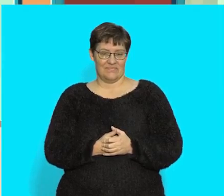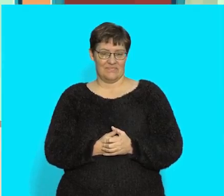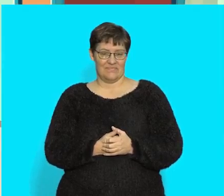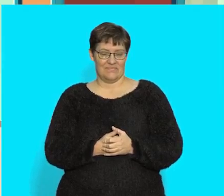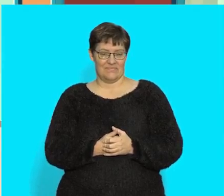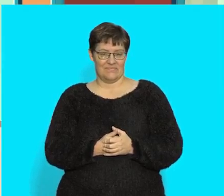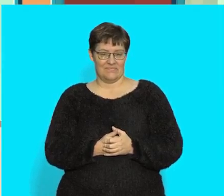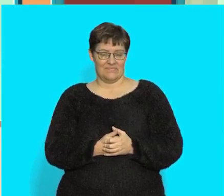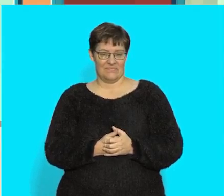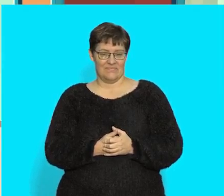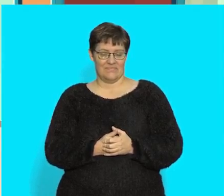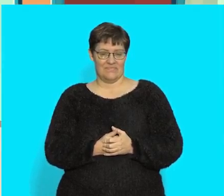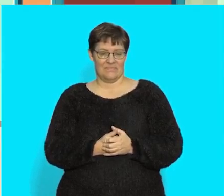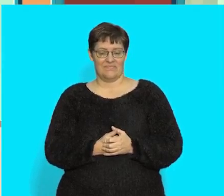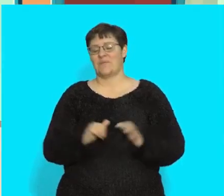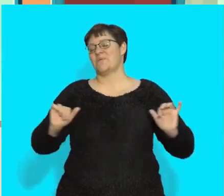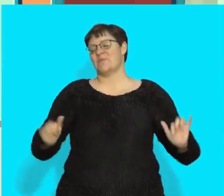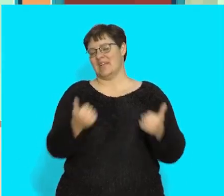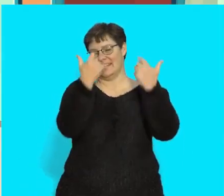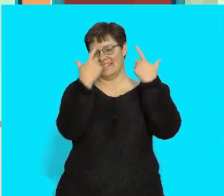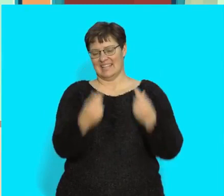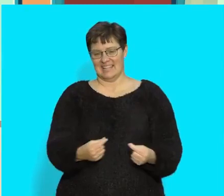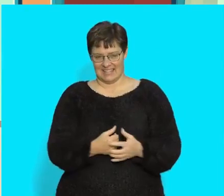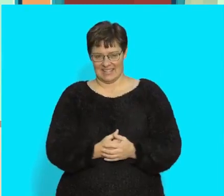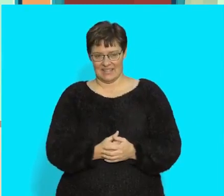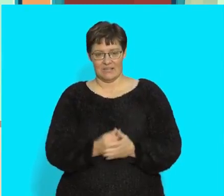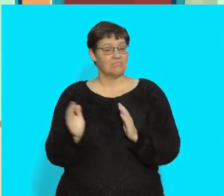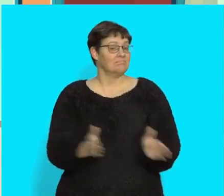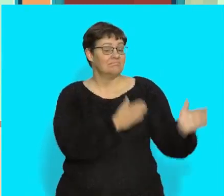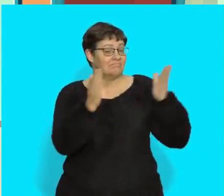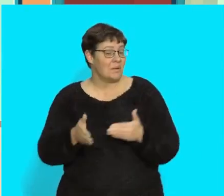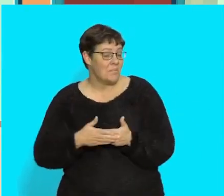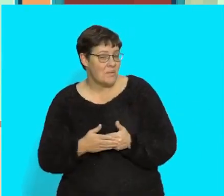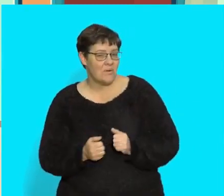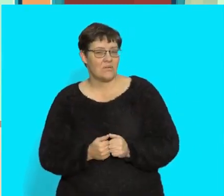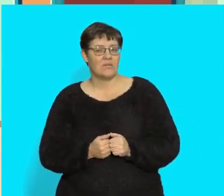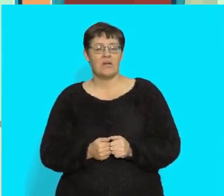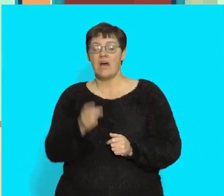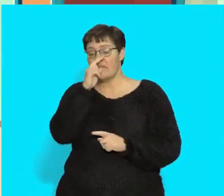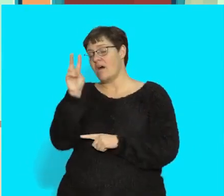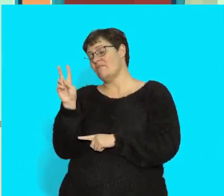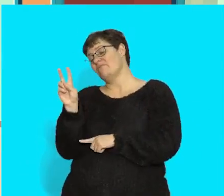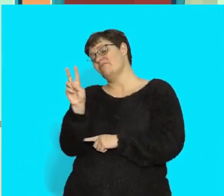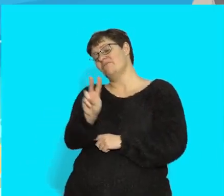Well done! Another one. The view is pretty.